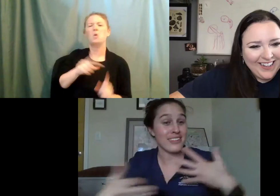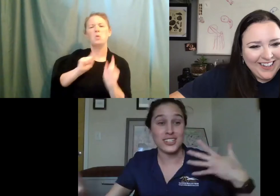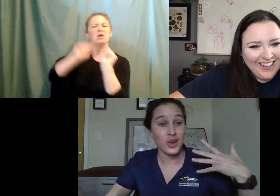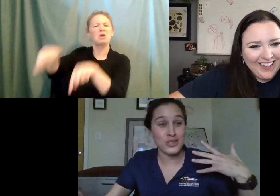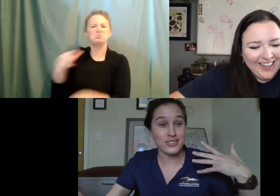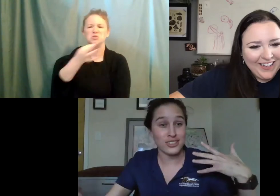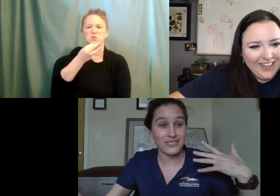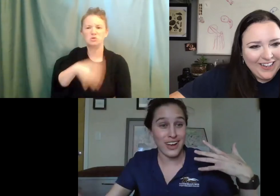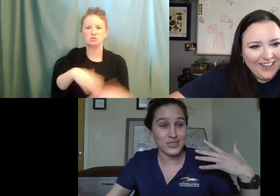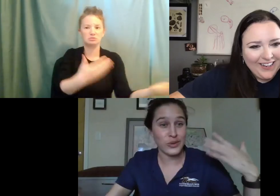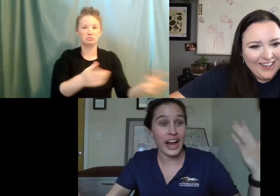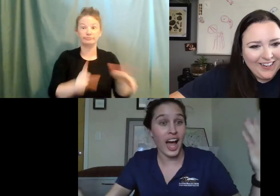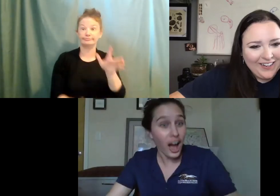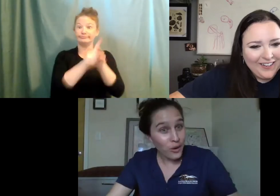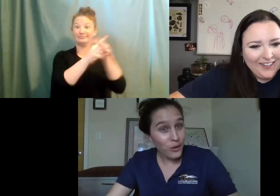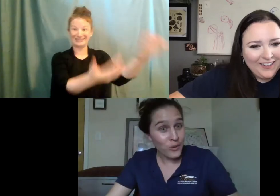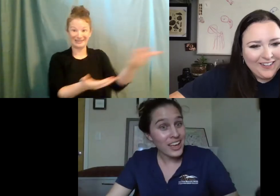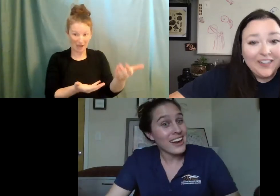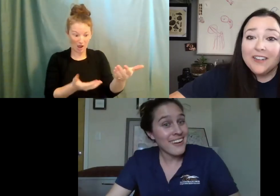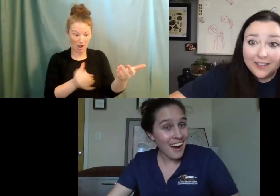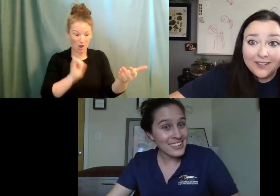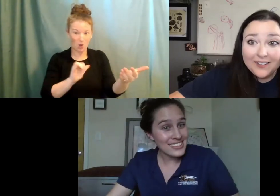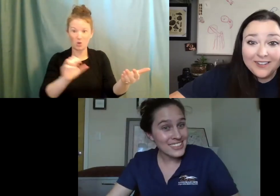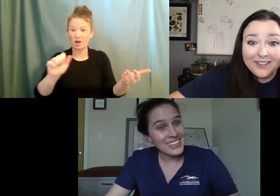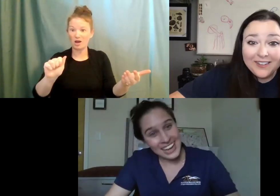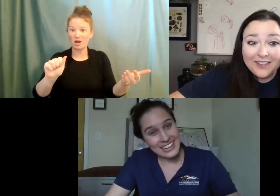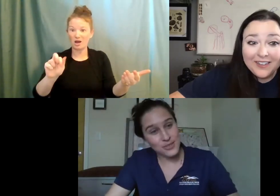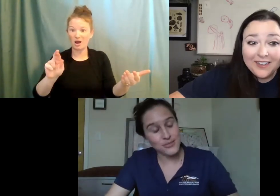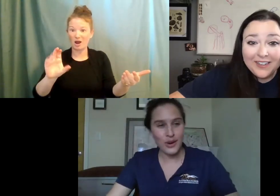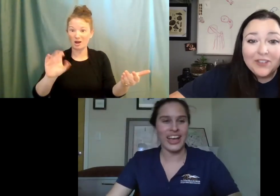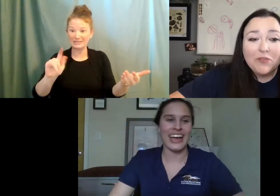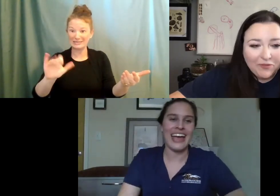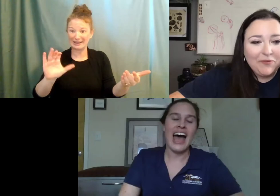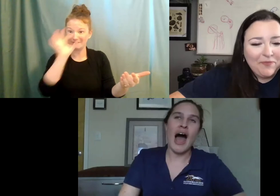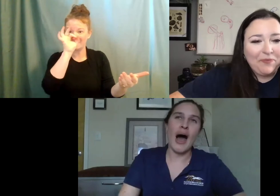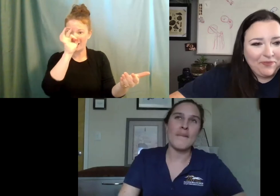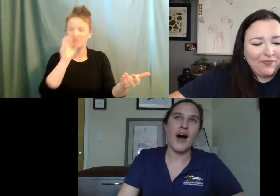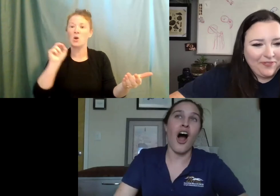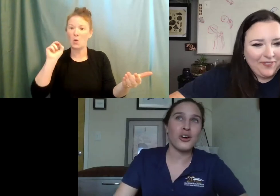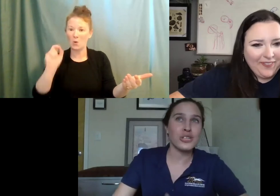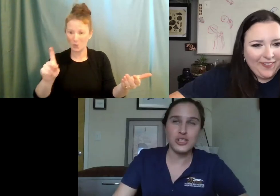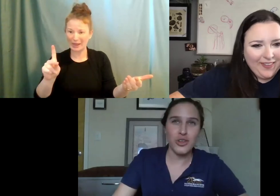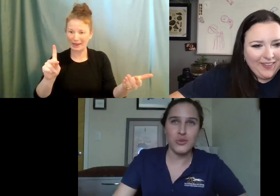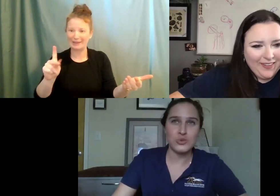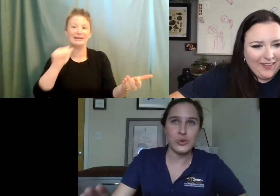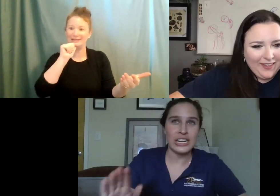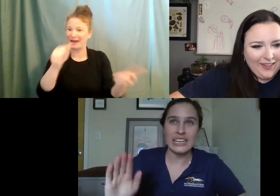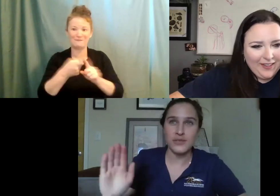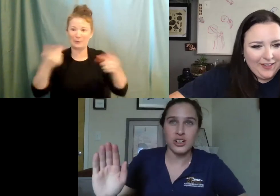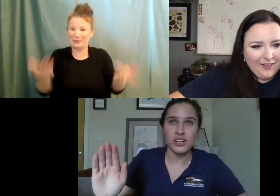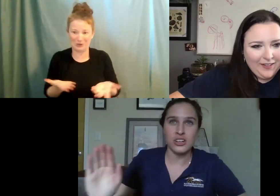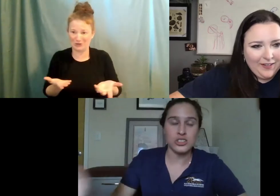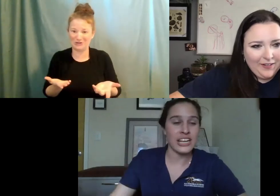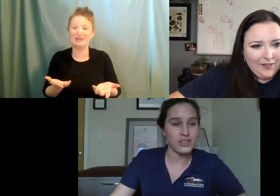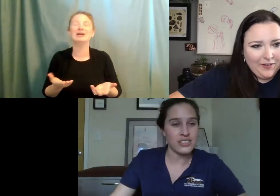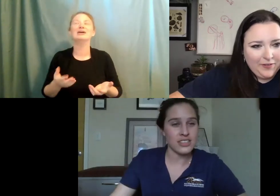little bit. And then they showed up with this Arctic fox and we were like, oh, not native, but okay. Um, our original thought was we were going to